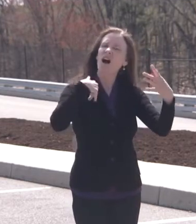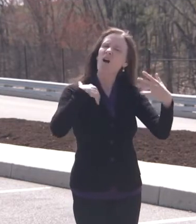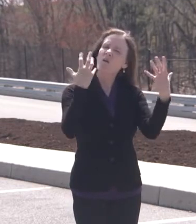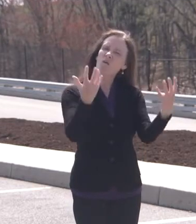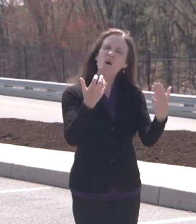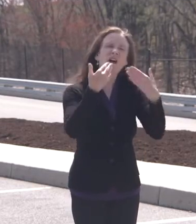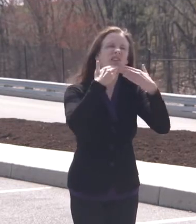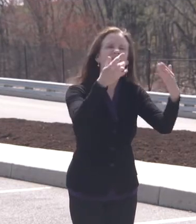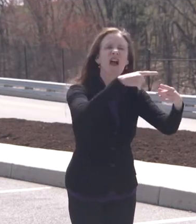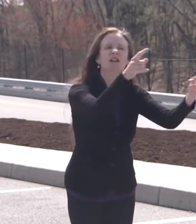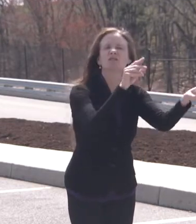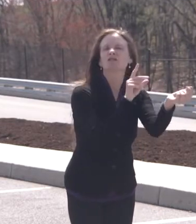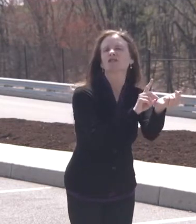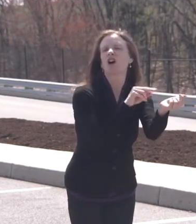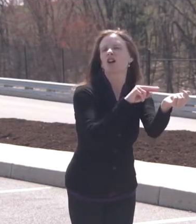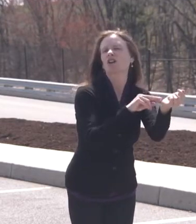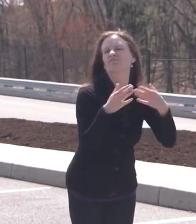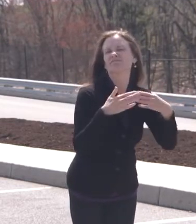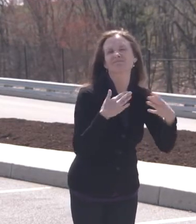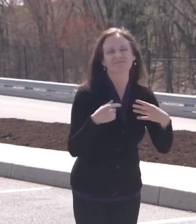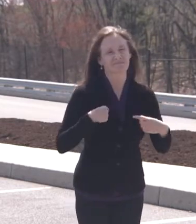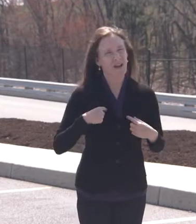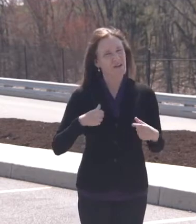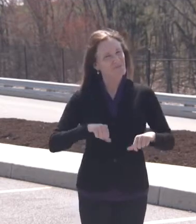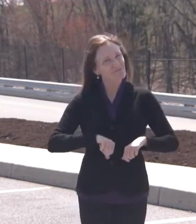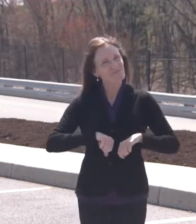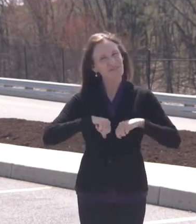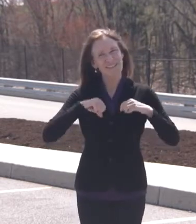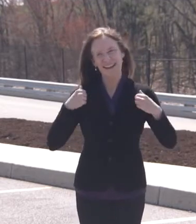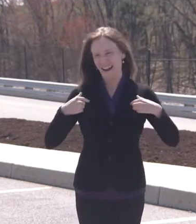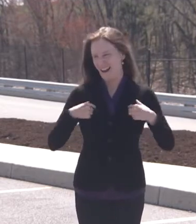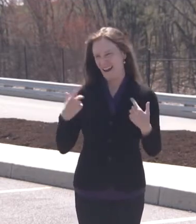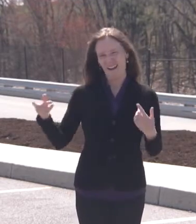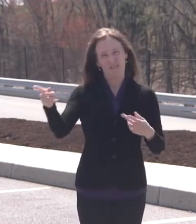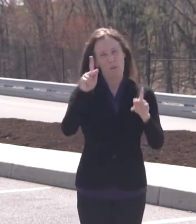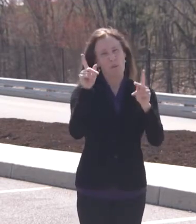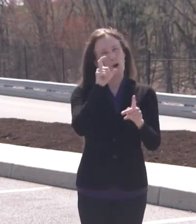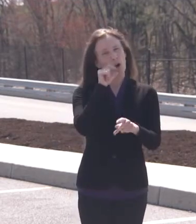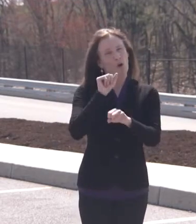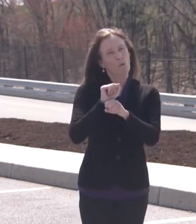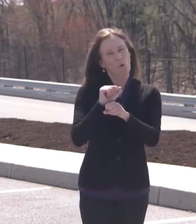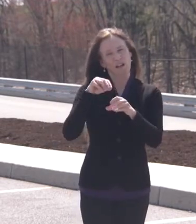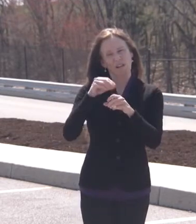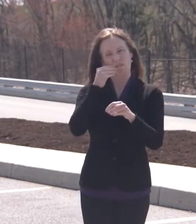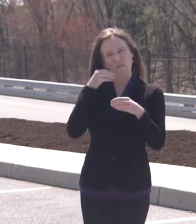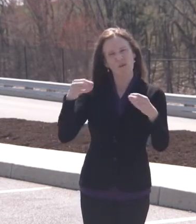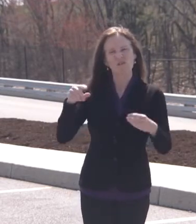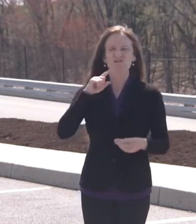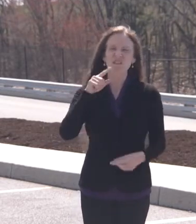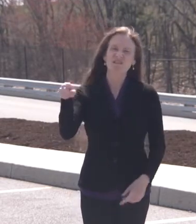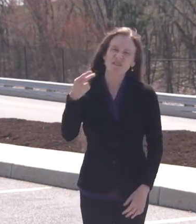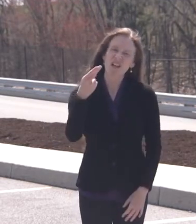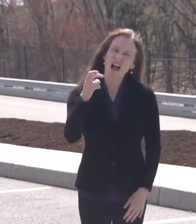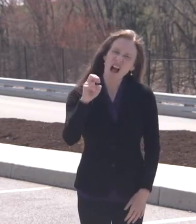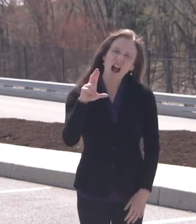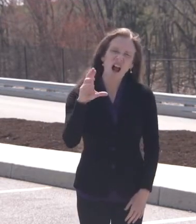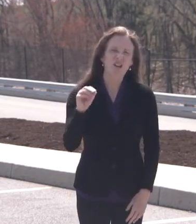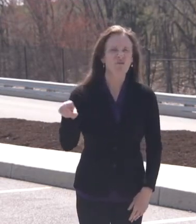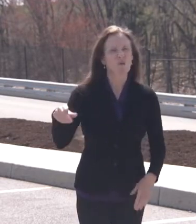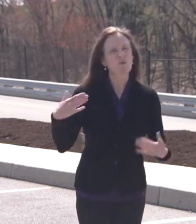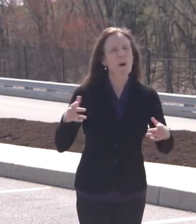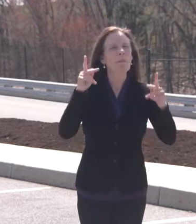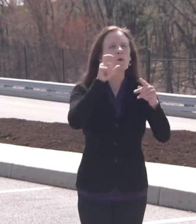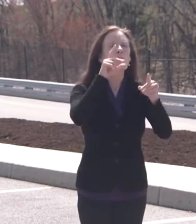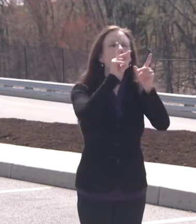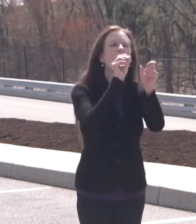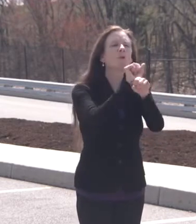for the unsung heroes of the past 12 months, particularly our store and pharmacy teams. Over the past year, our associates have rose to the challenge